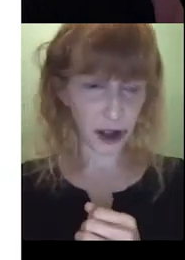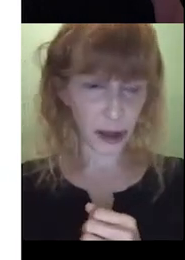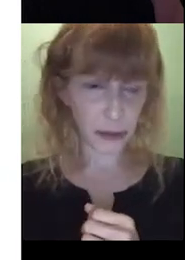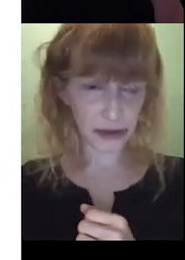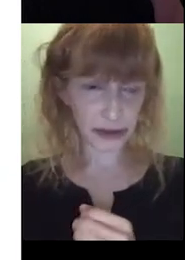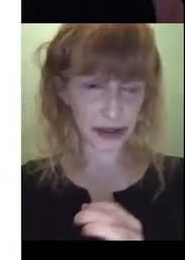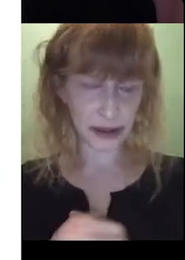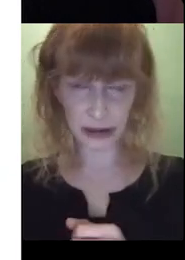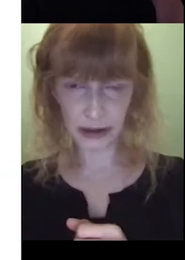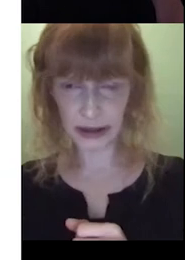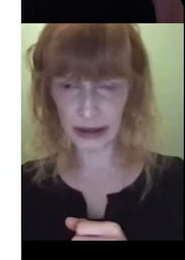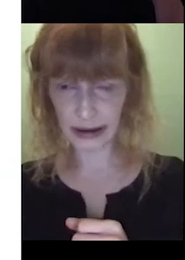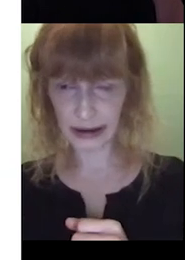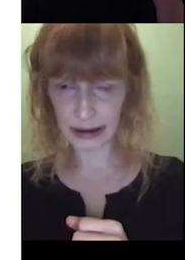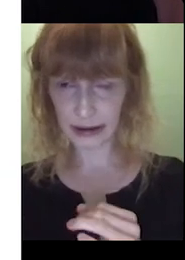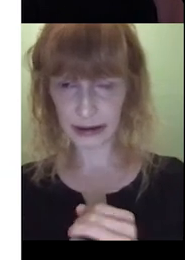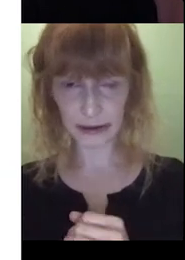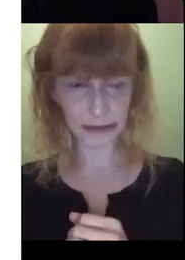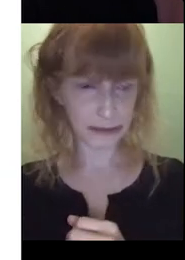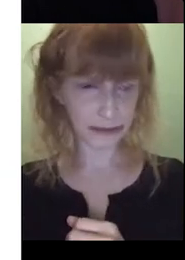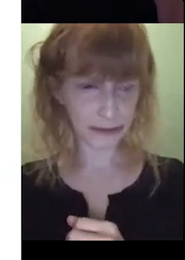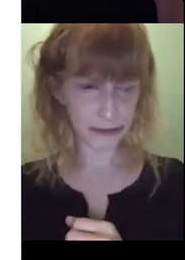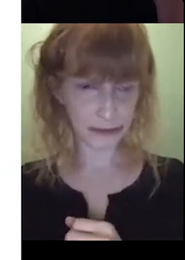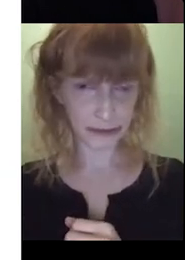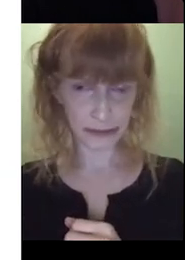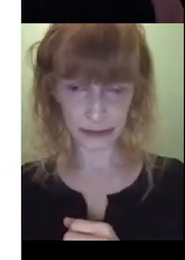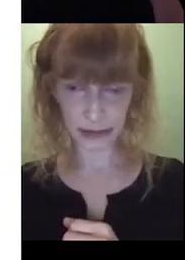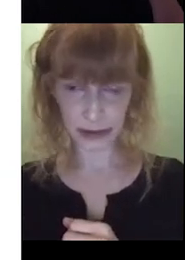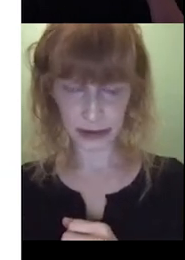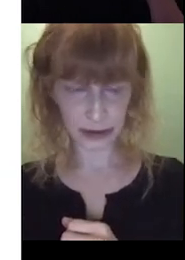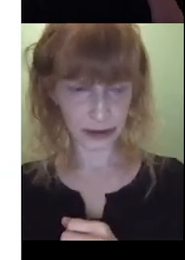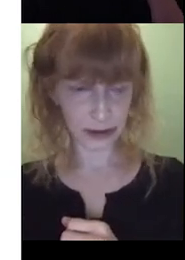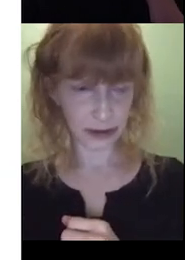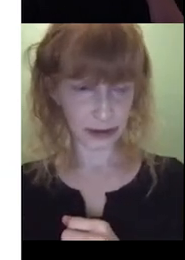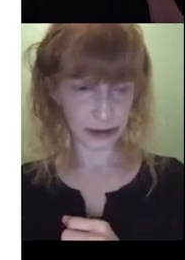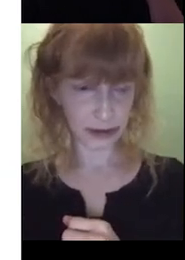that we describe about the bear? Cathy, something to say?